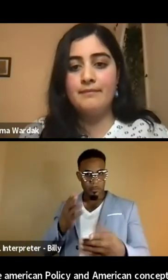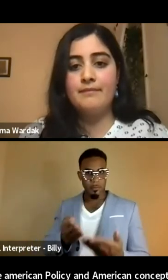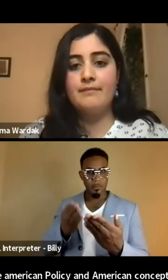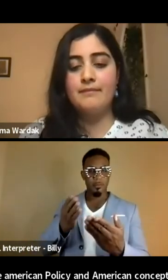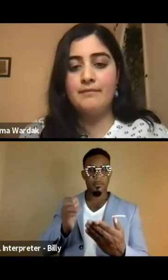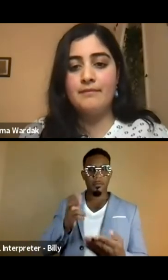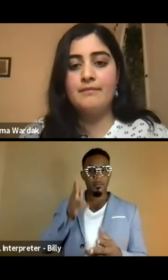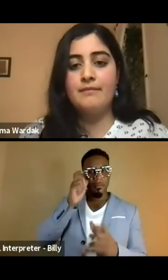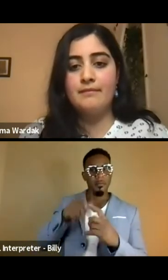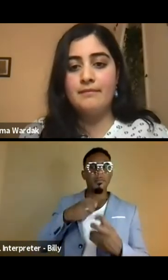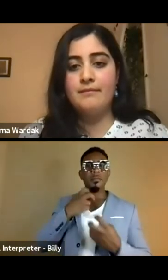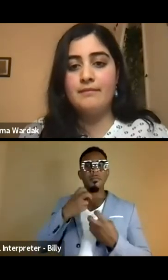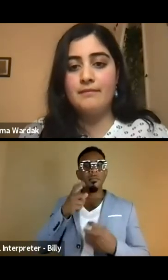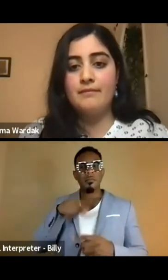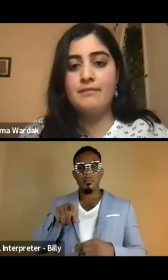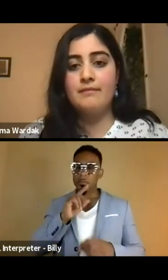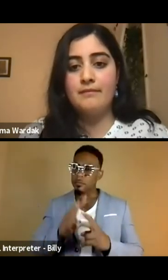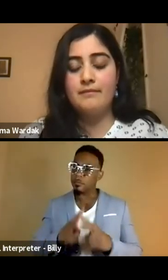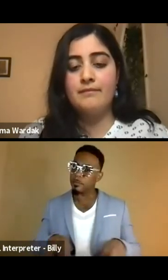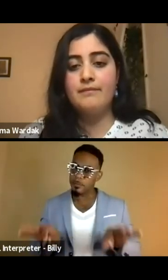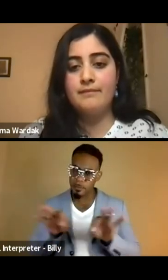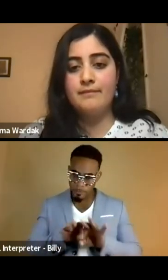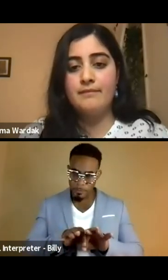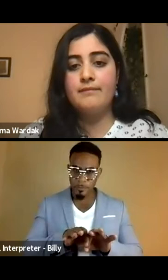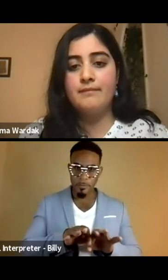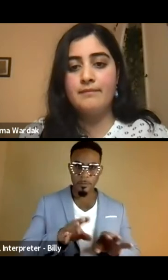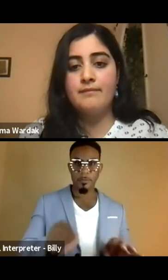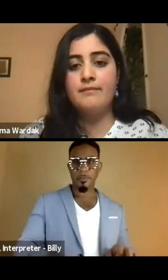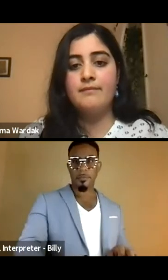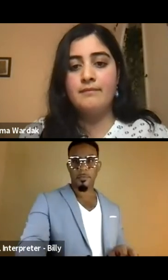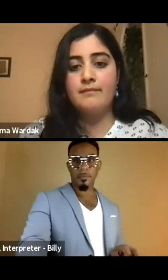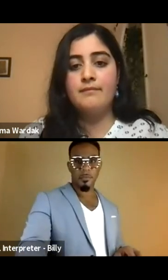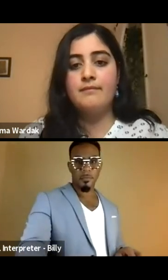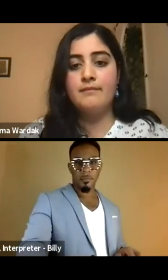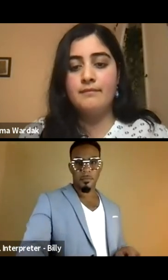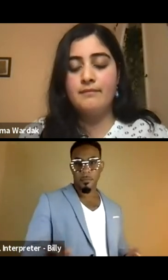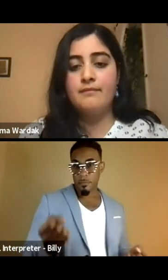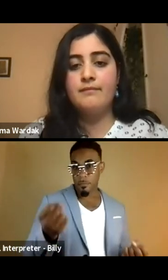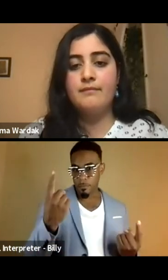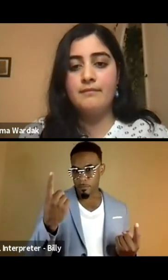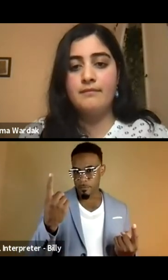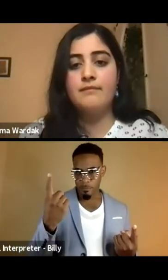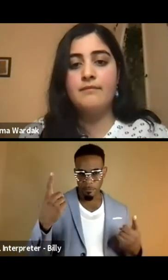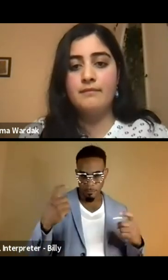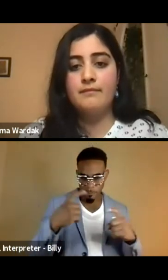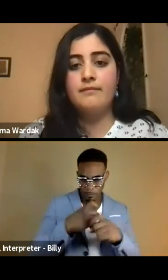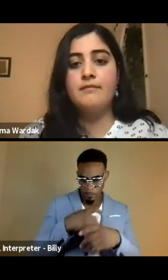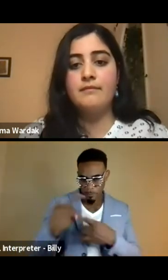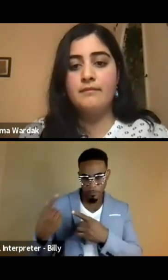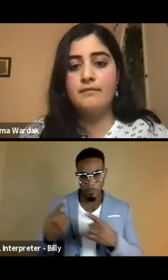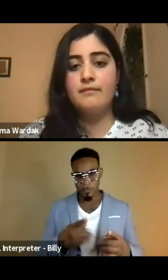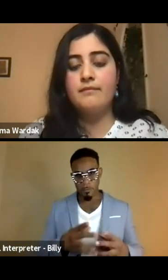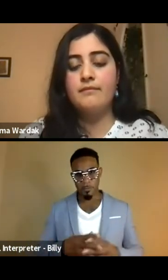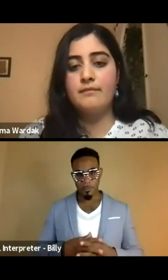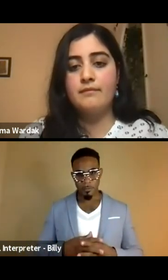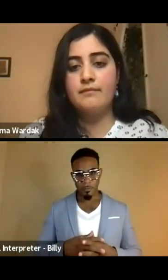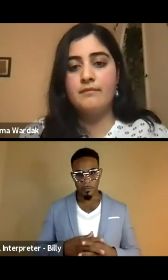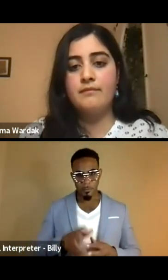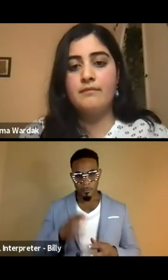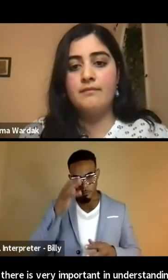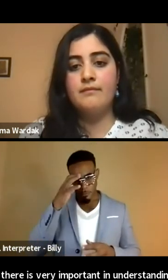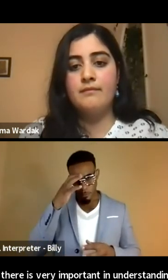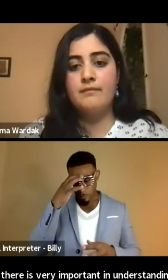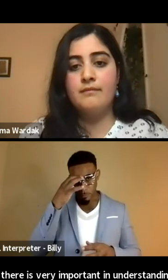listening to the voices there is very important in, in understanding the complexity of what's going on there. Um,